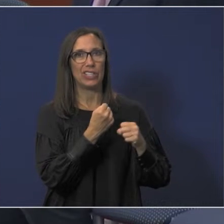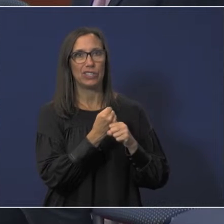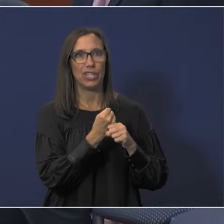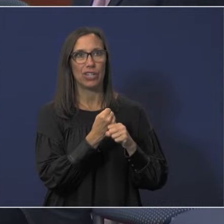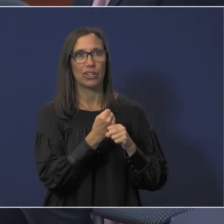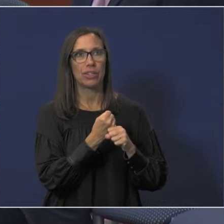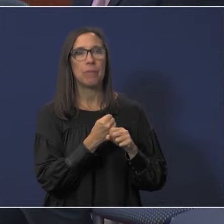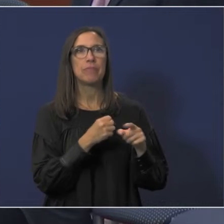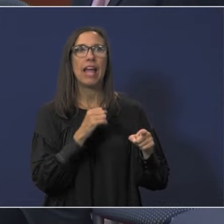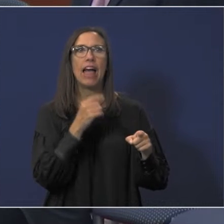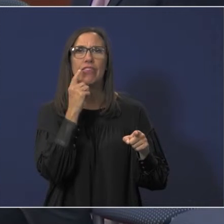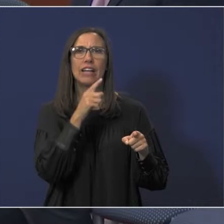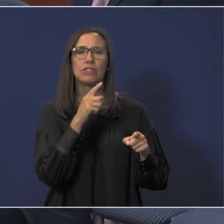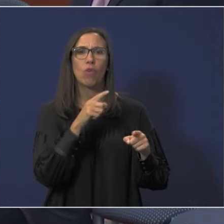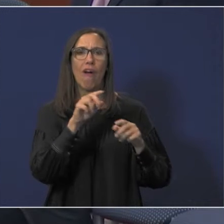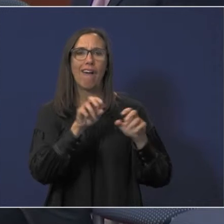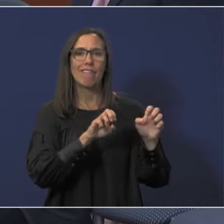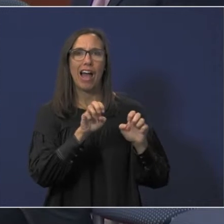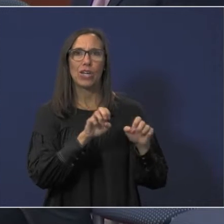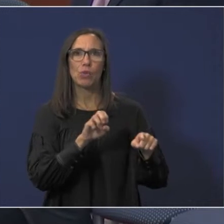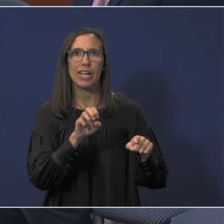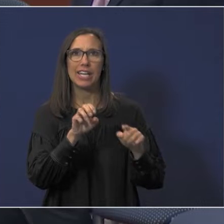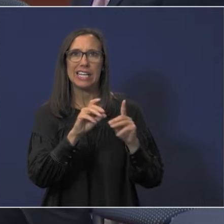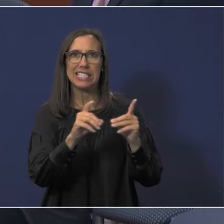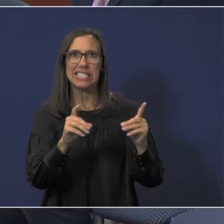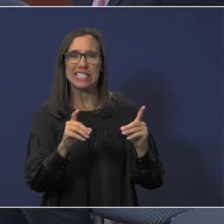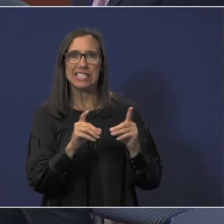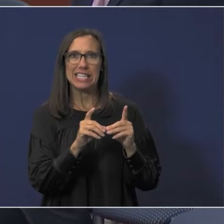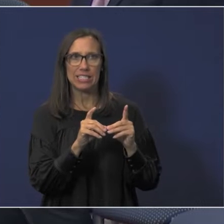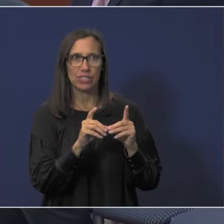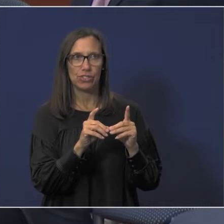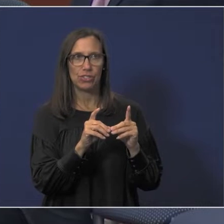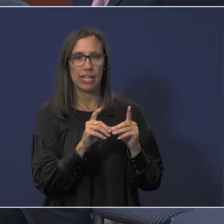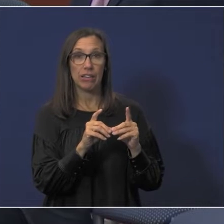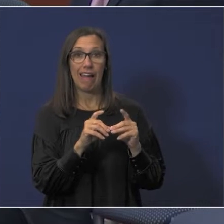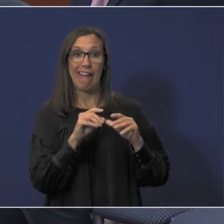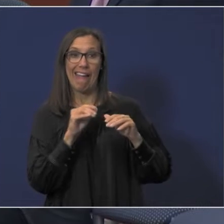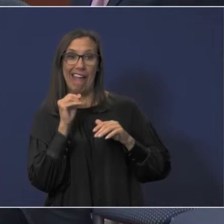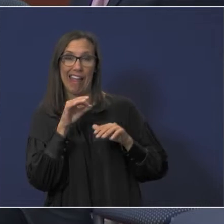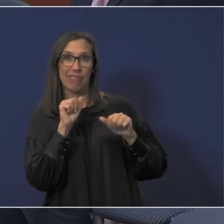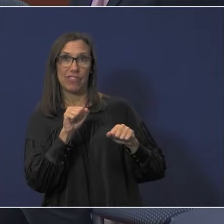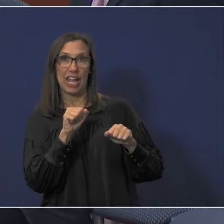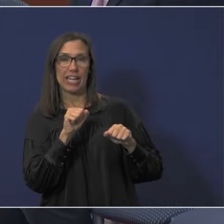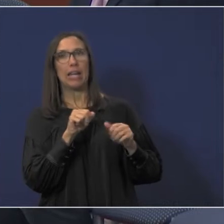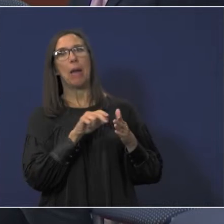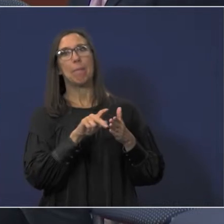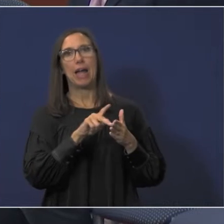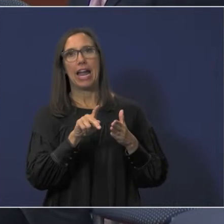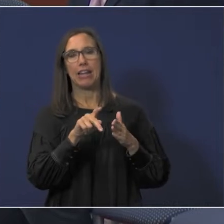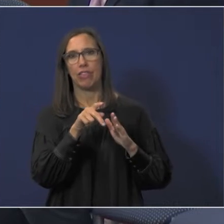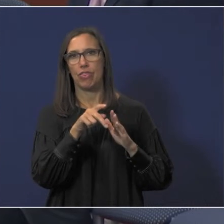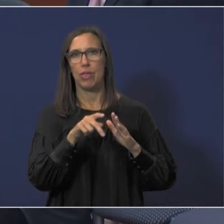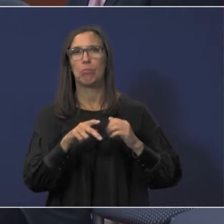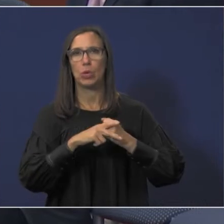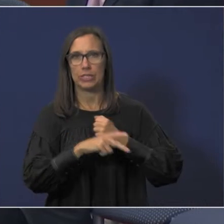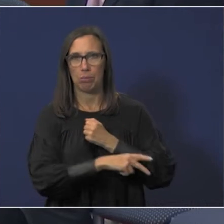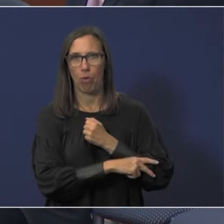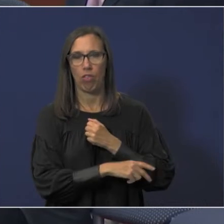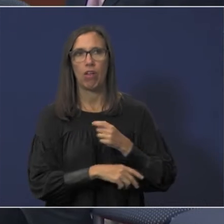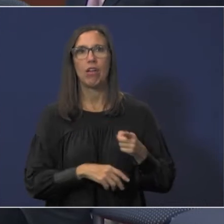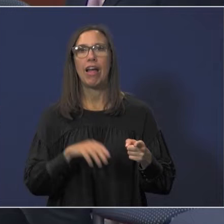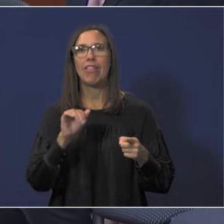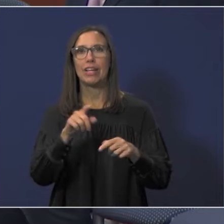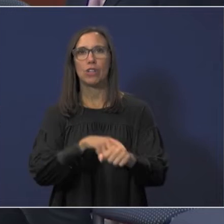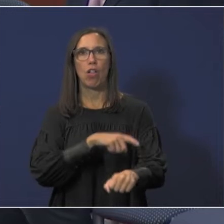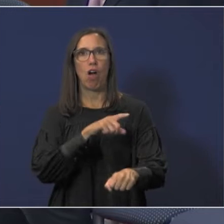intended to evaluate the district's ability to make our debt principal and interest payments. The debt figure that they're using in this calculation again is